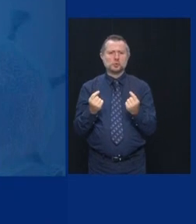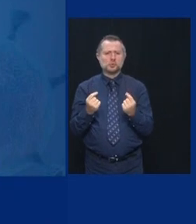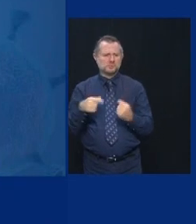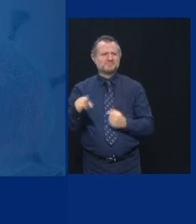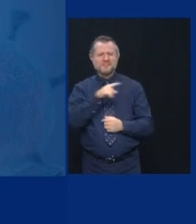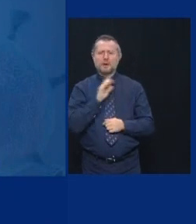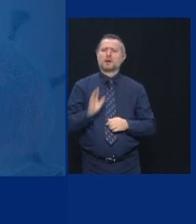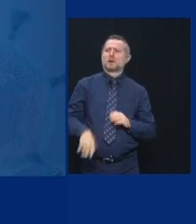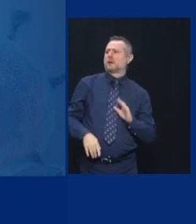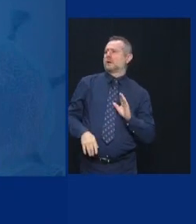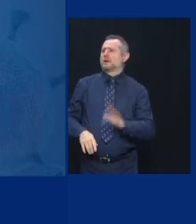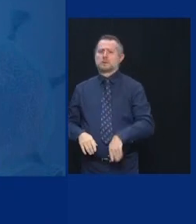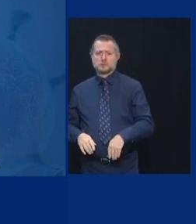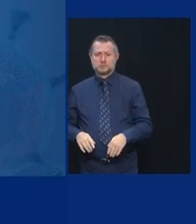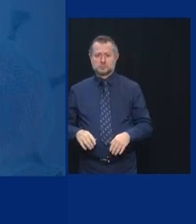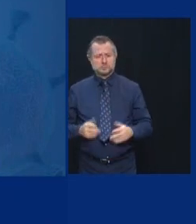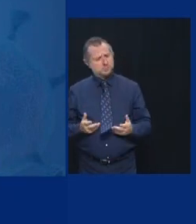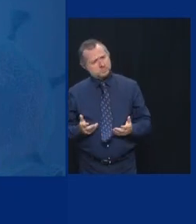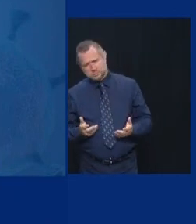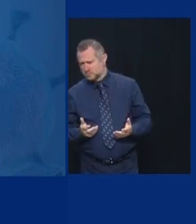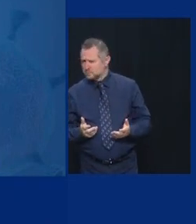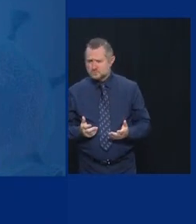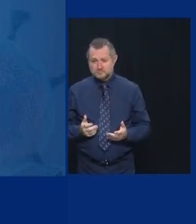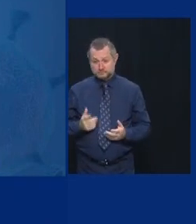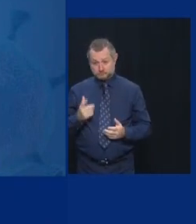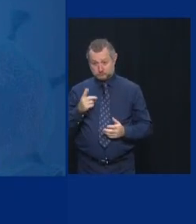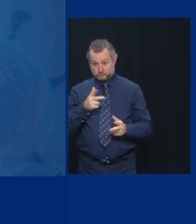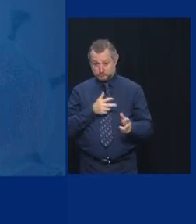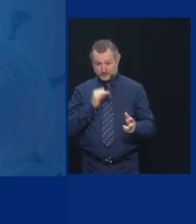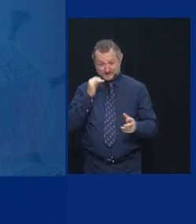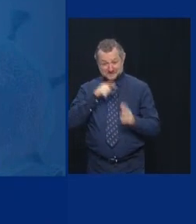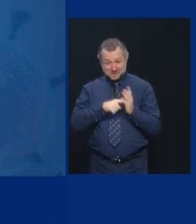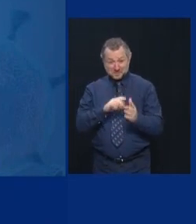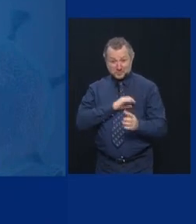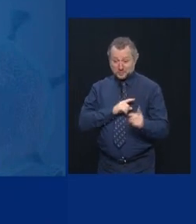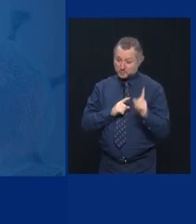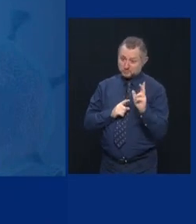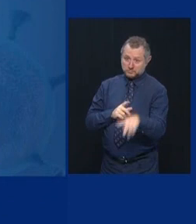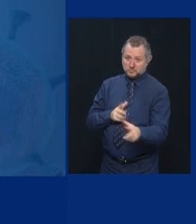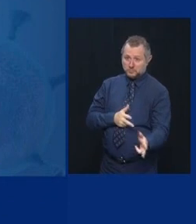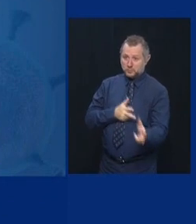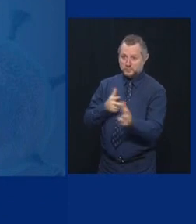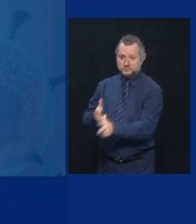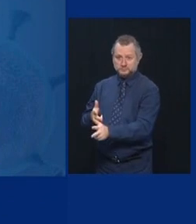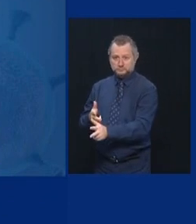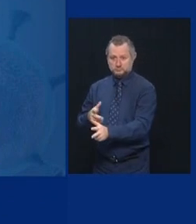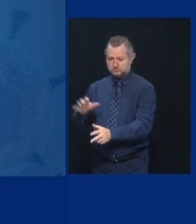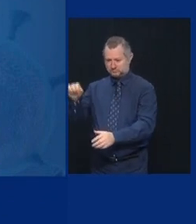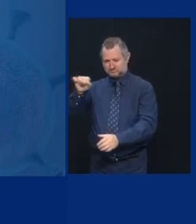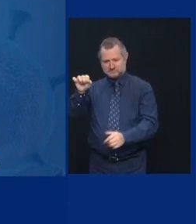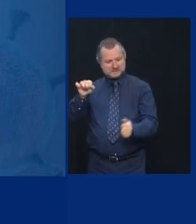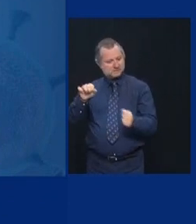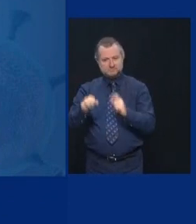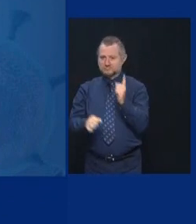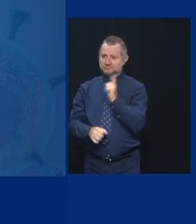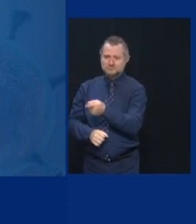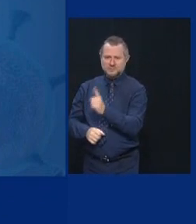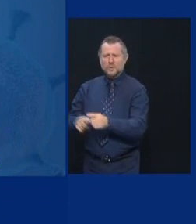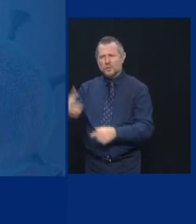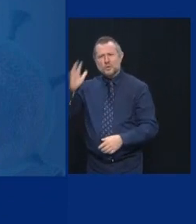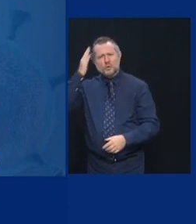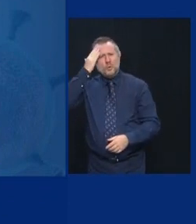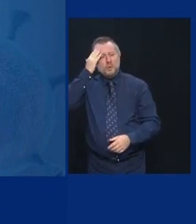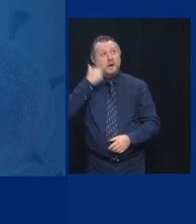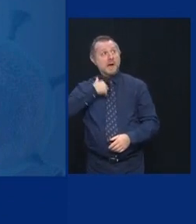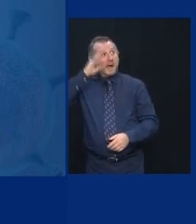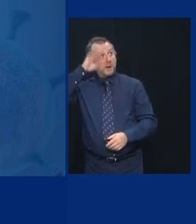pull over a car today and say, you know, you're not supposed to text and drive. That – they know that. They